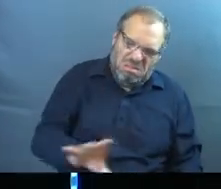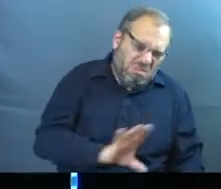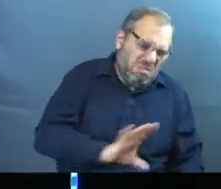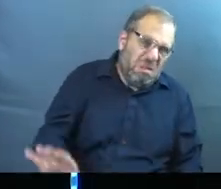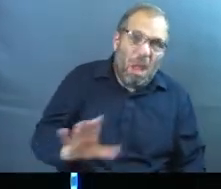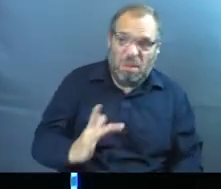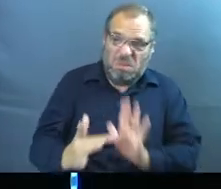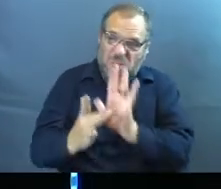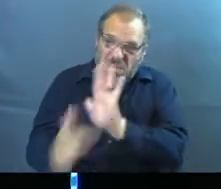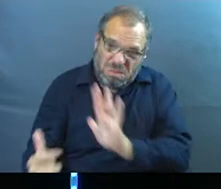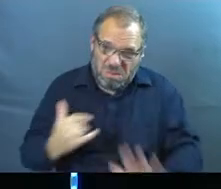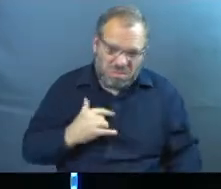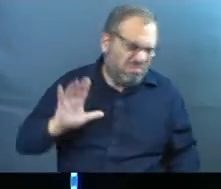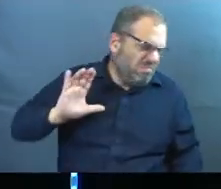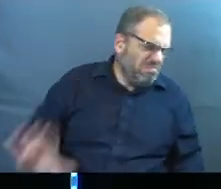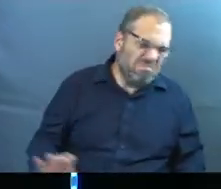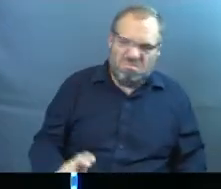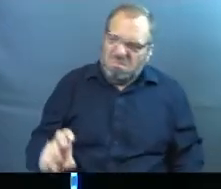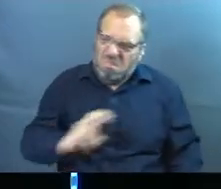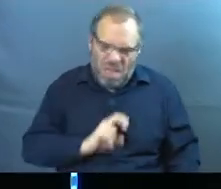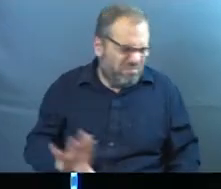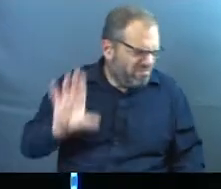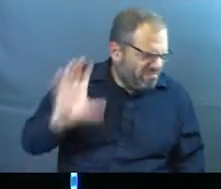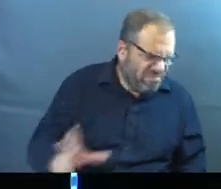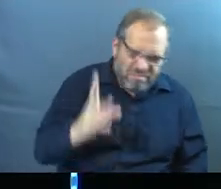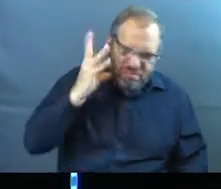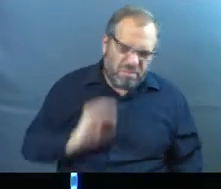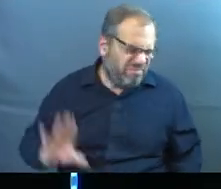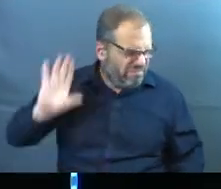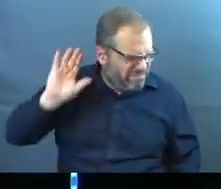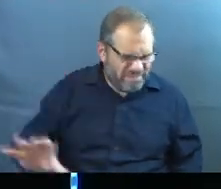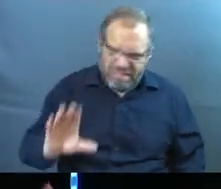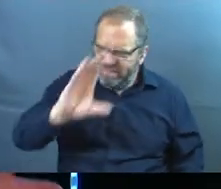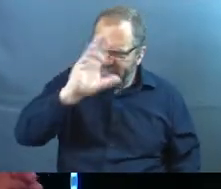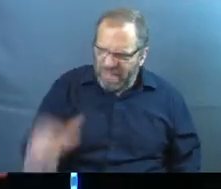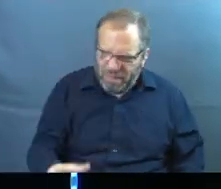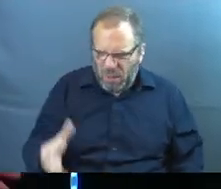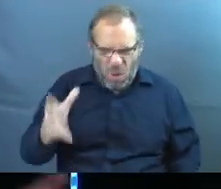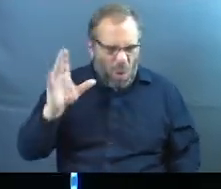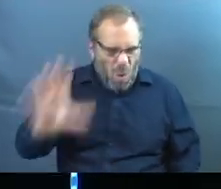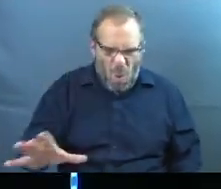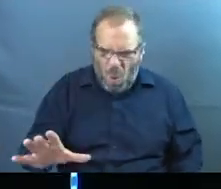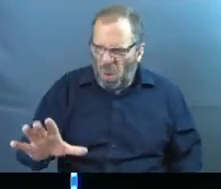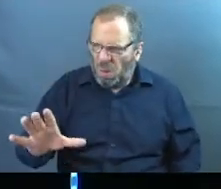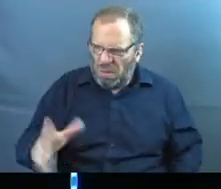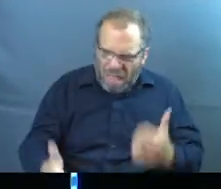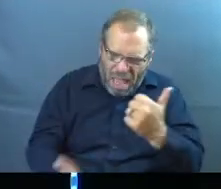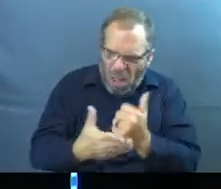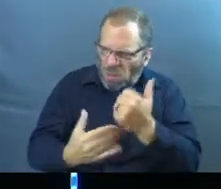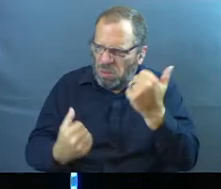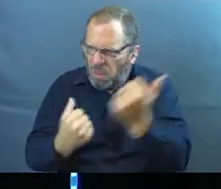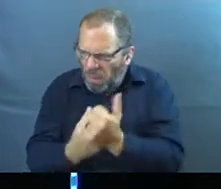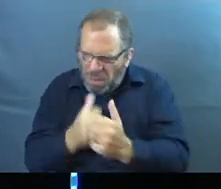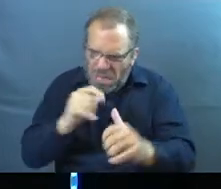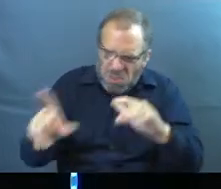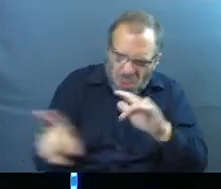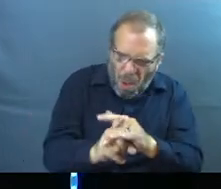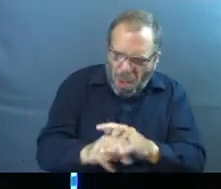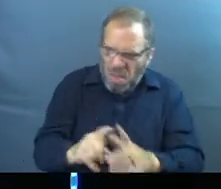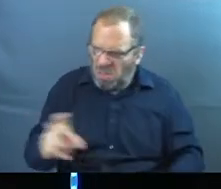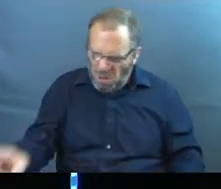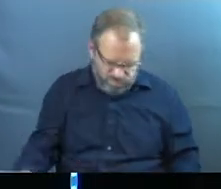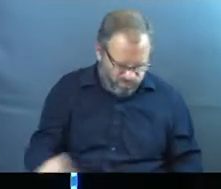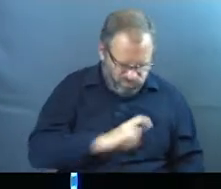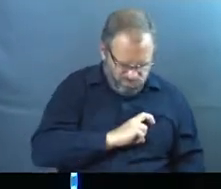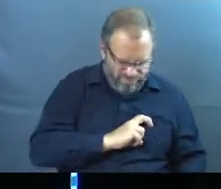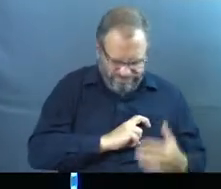I've been hurt by them too many times, because of what they've done to me, because they never, maybe because of what they never did for me, because they didn't show up. And so